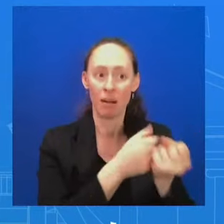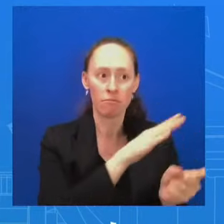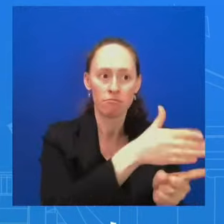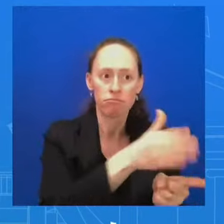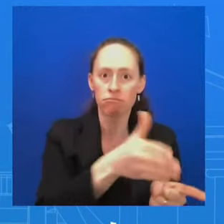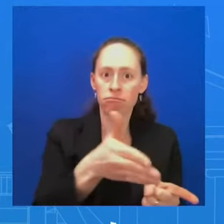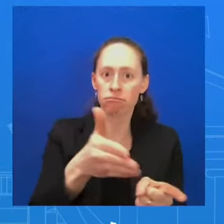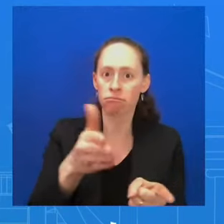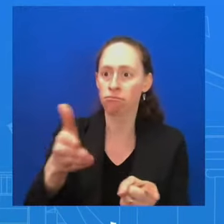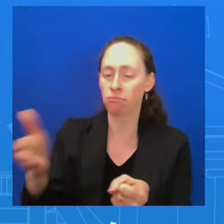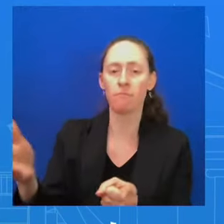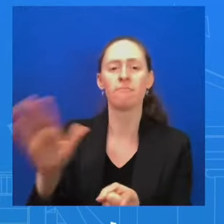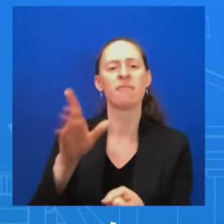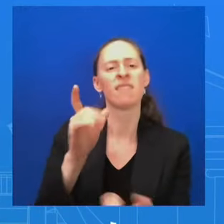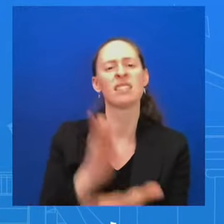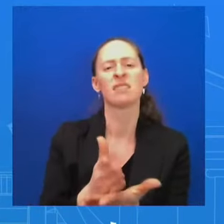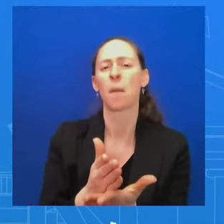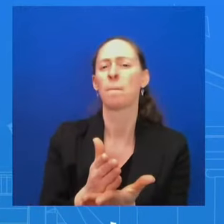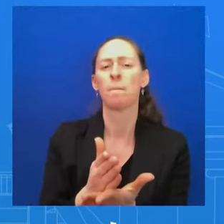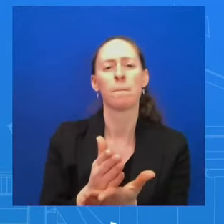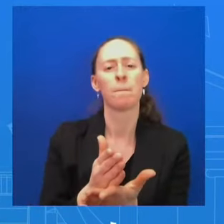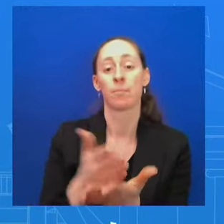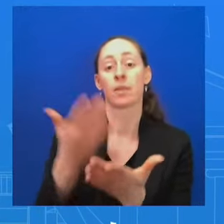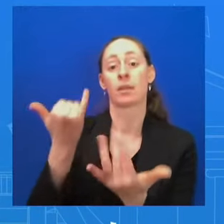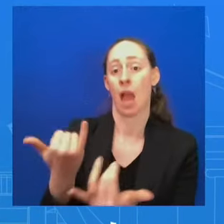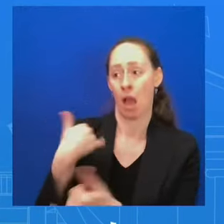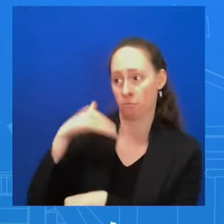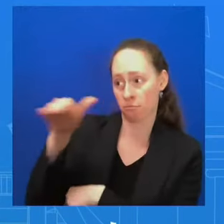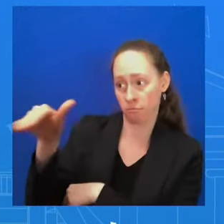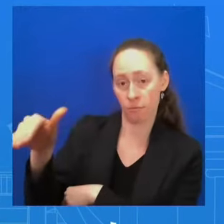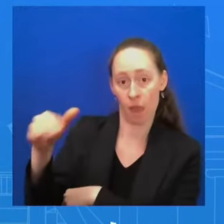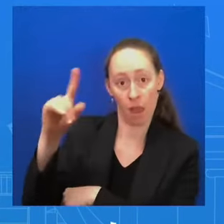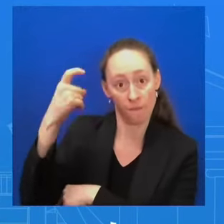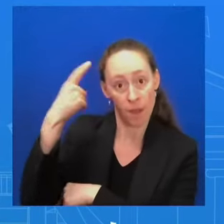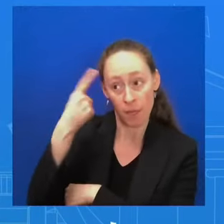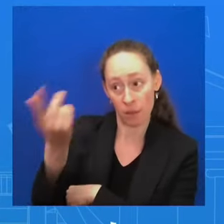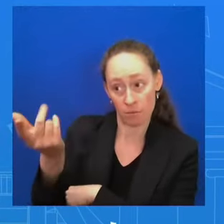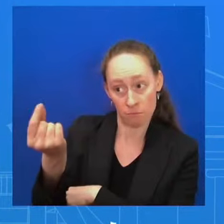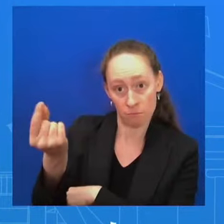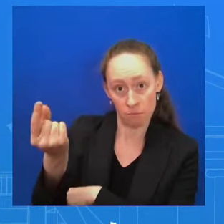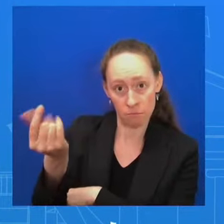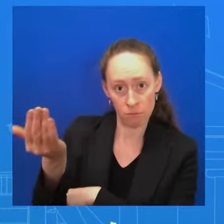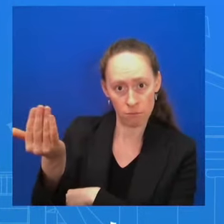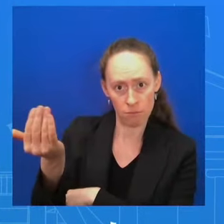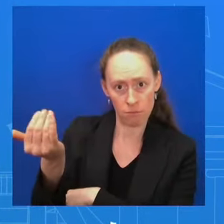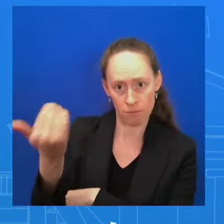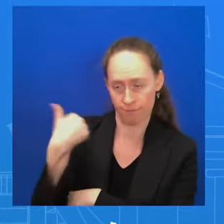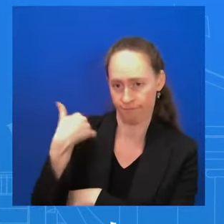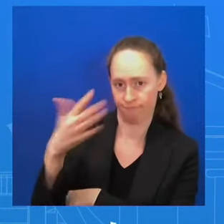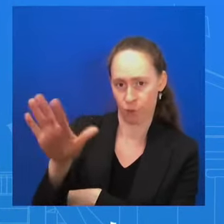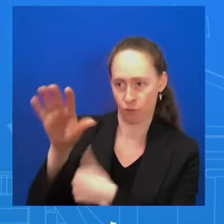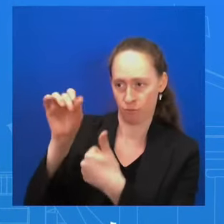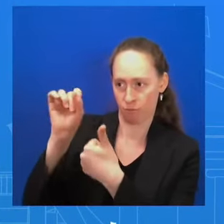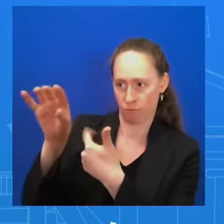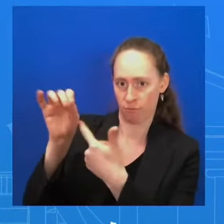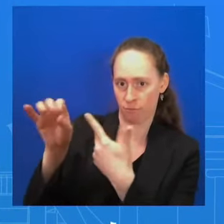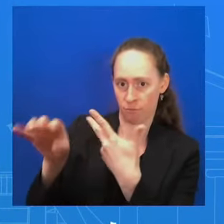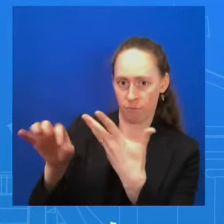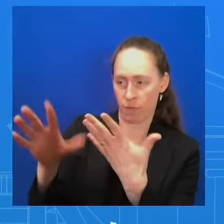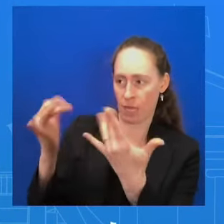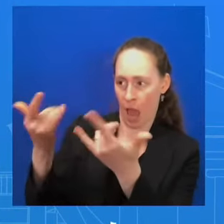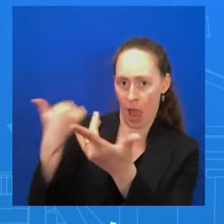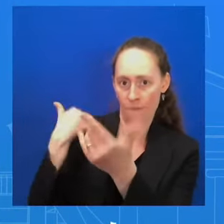heard from my colleague, come up with some ways, some, you know, some measures here on how to avoid that. We have to keep